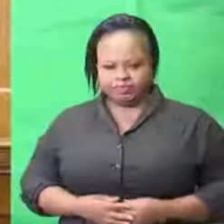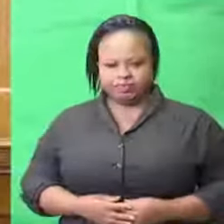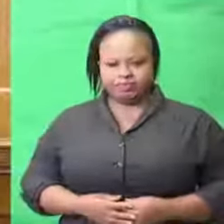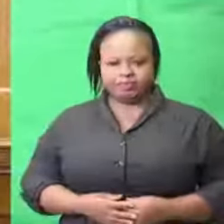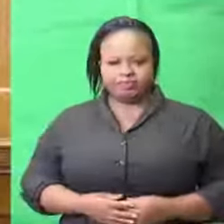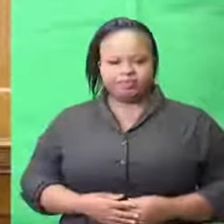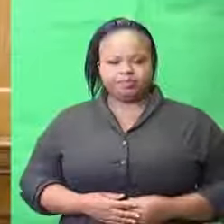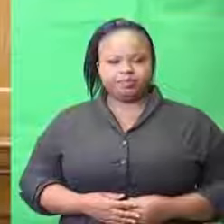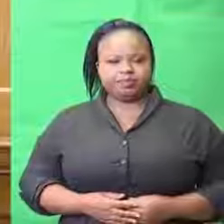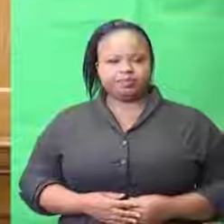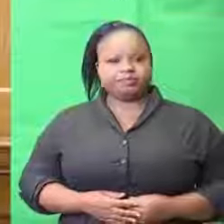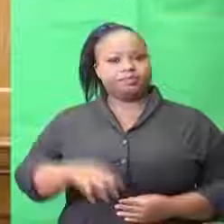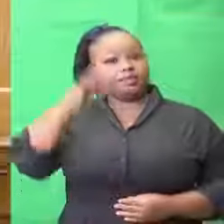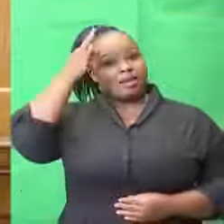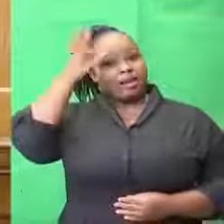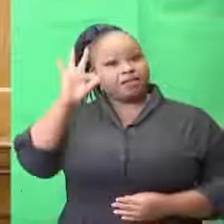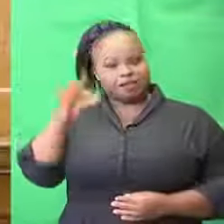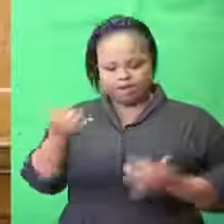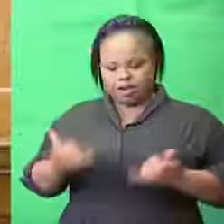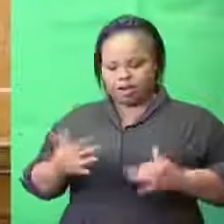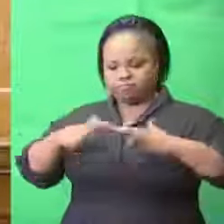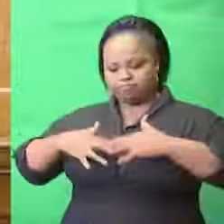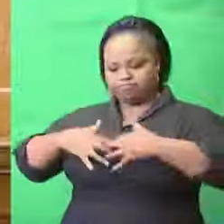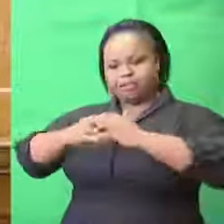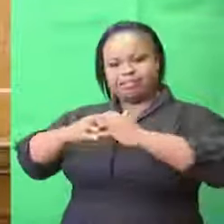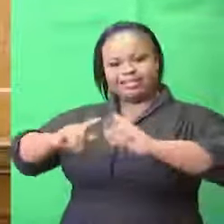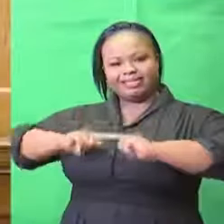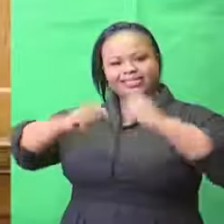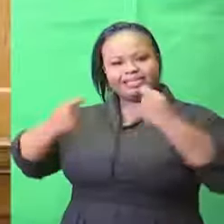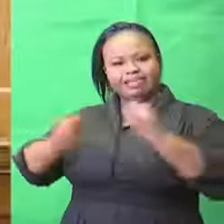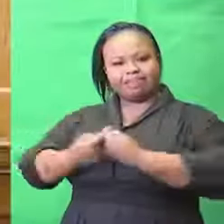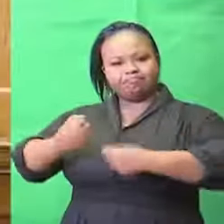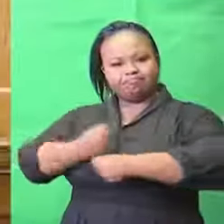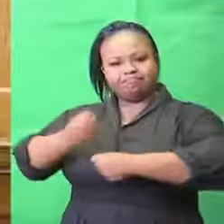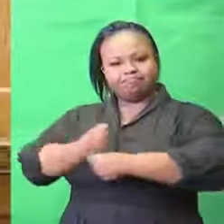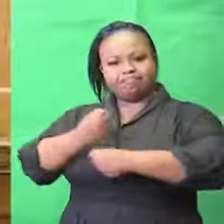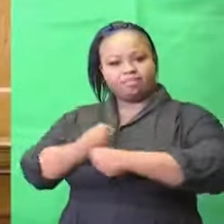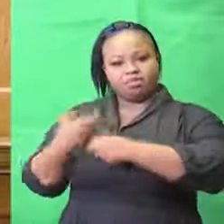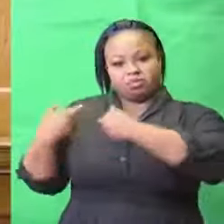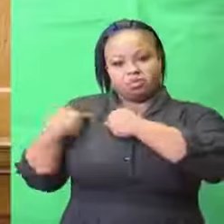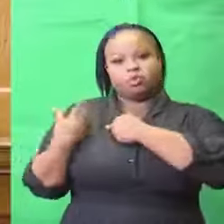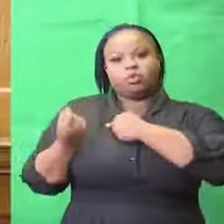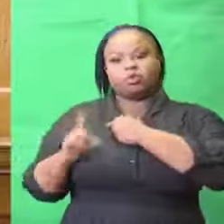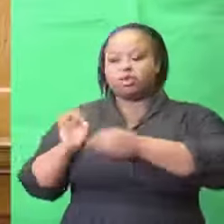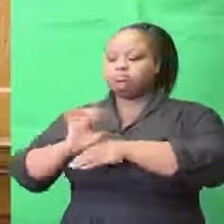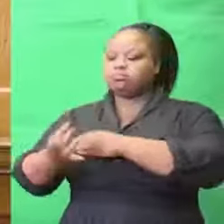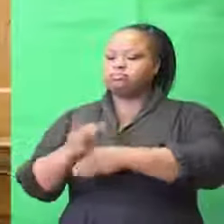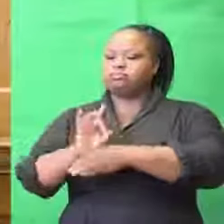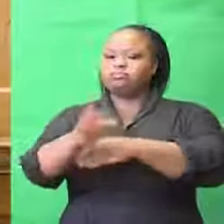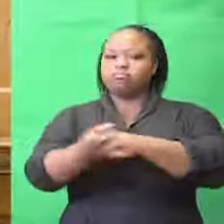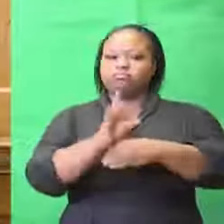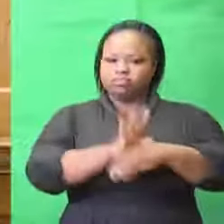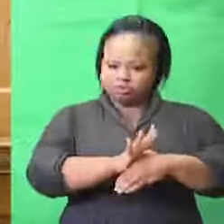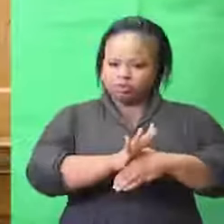Government has set up a task team that will undertake broad consultations on making